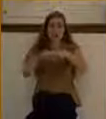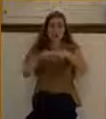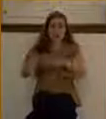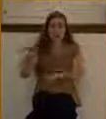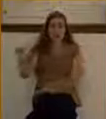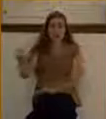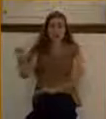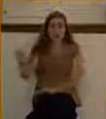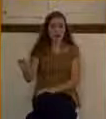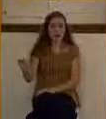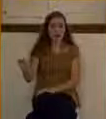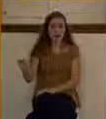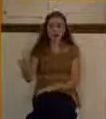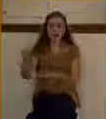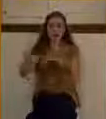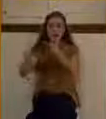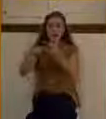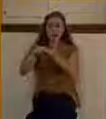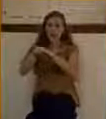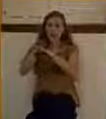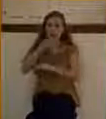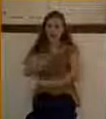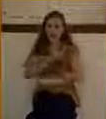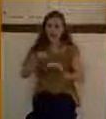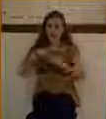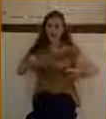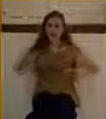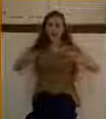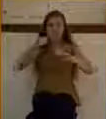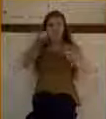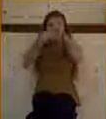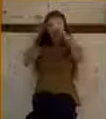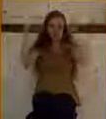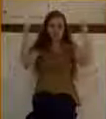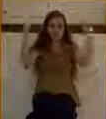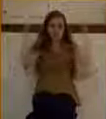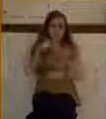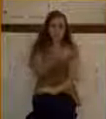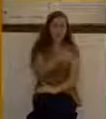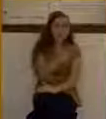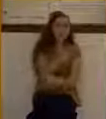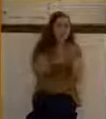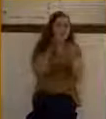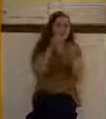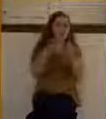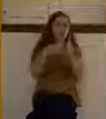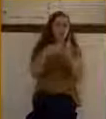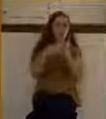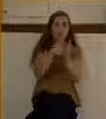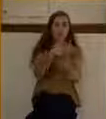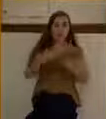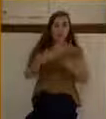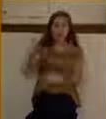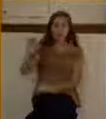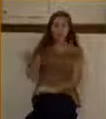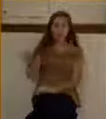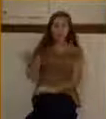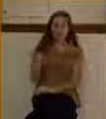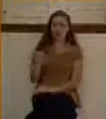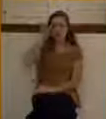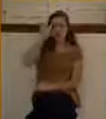here, blind Bartimaeus is an example of that, that childlike faith where he comes